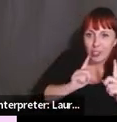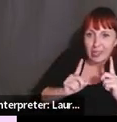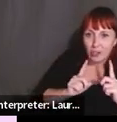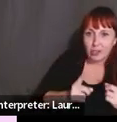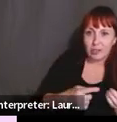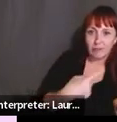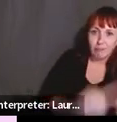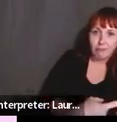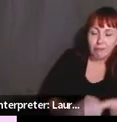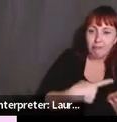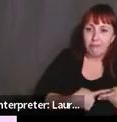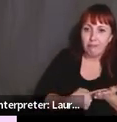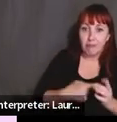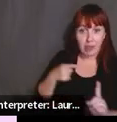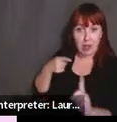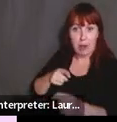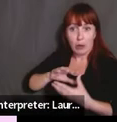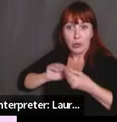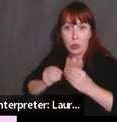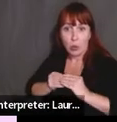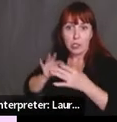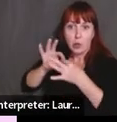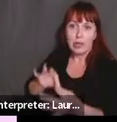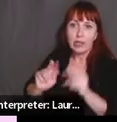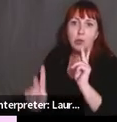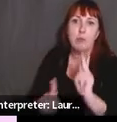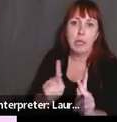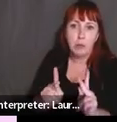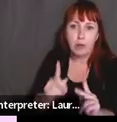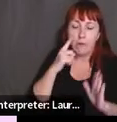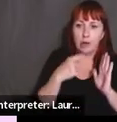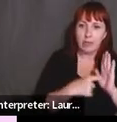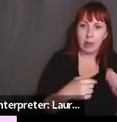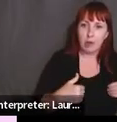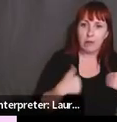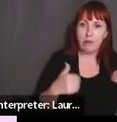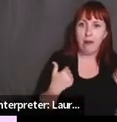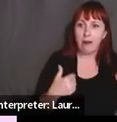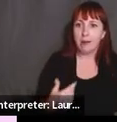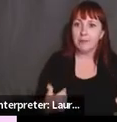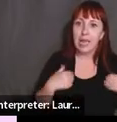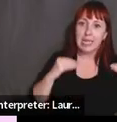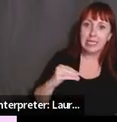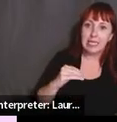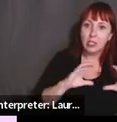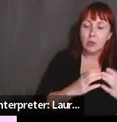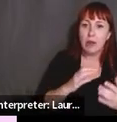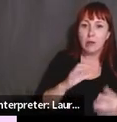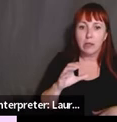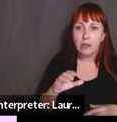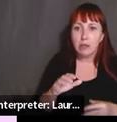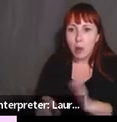stories that are related to people. For example, in younger grades, I teach a unit about Celia Cruz.